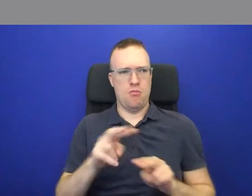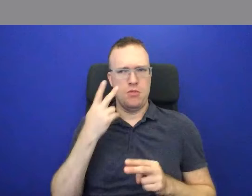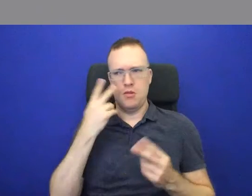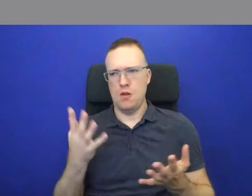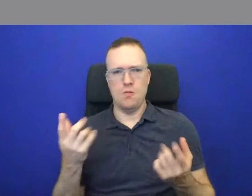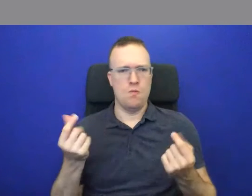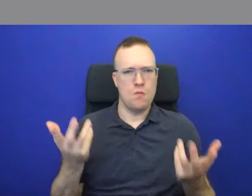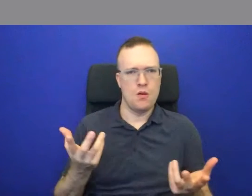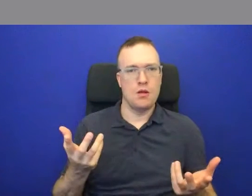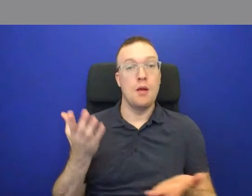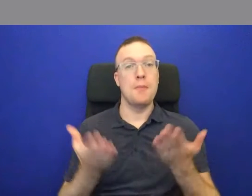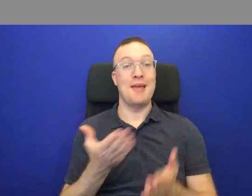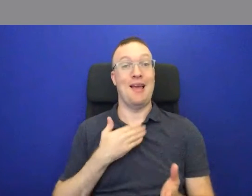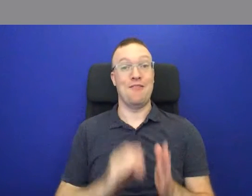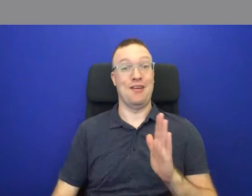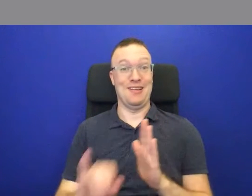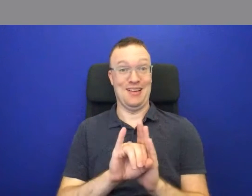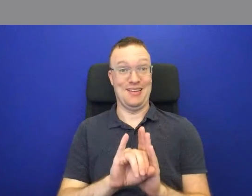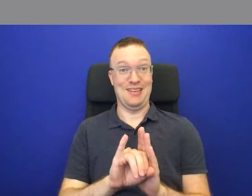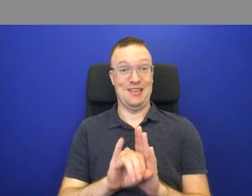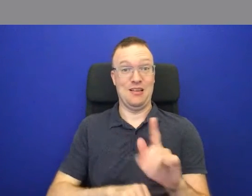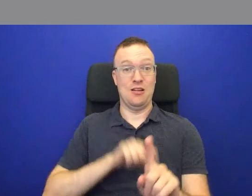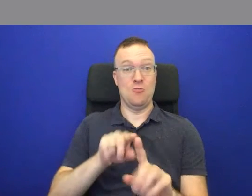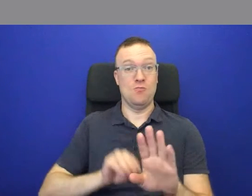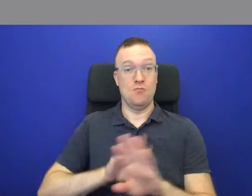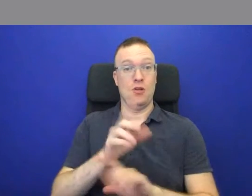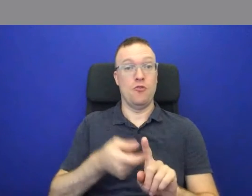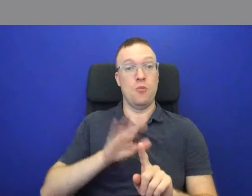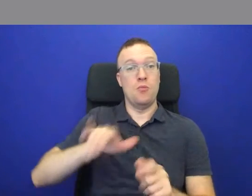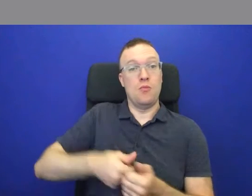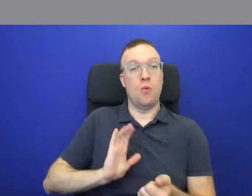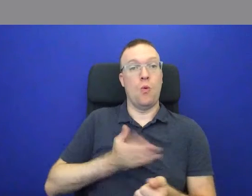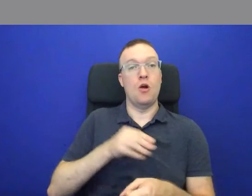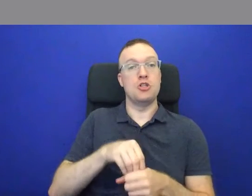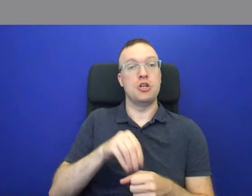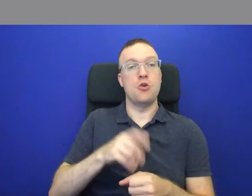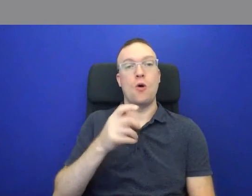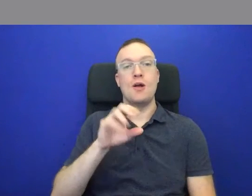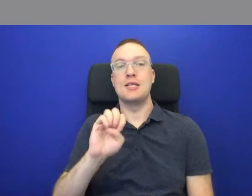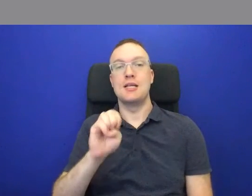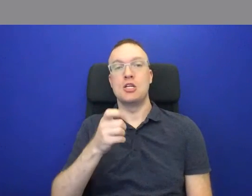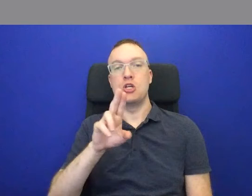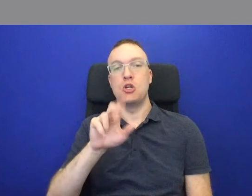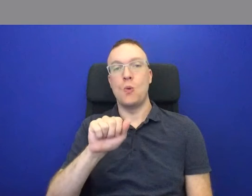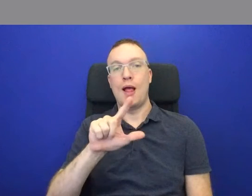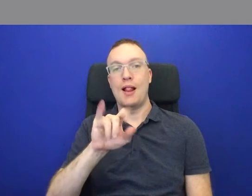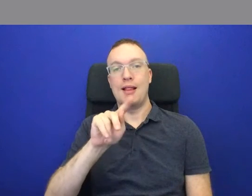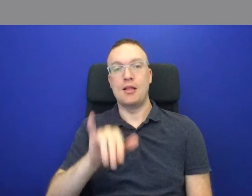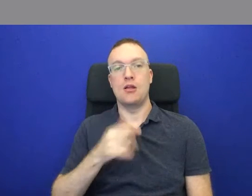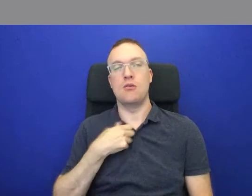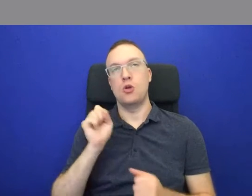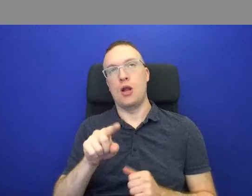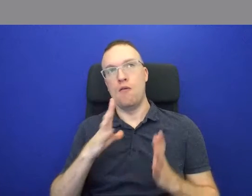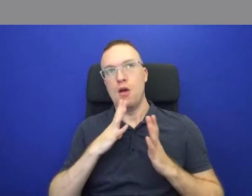have an identity that is driven by our gender or sexuality. And we could ask questions like, okay,